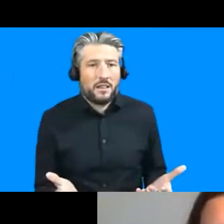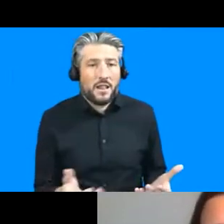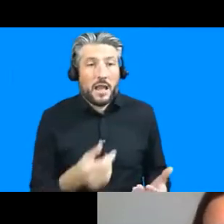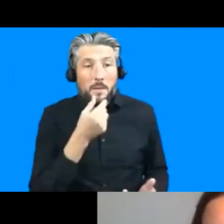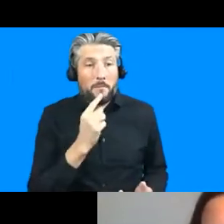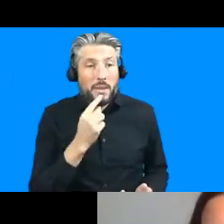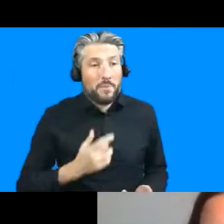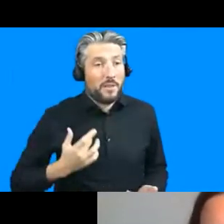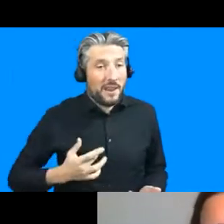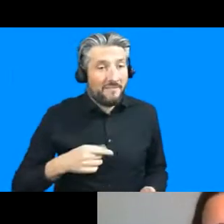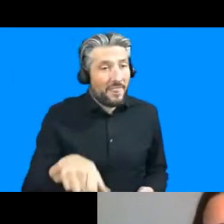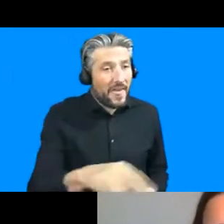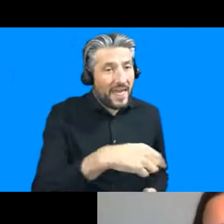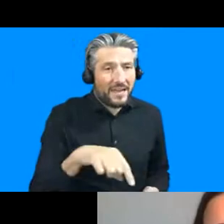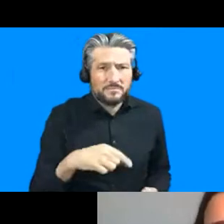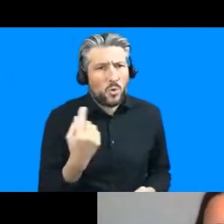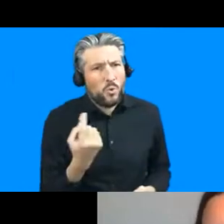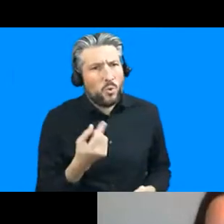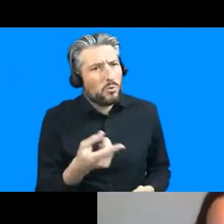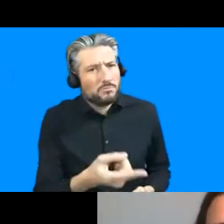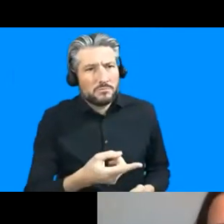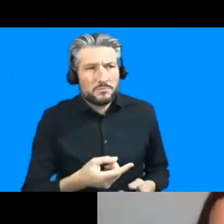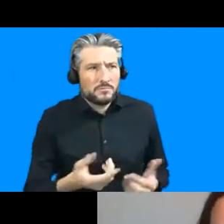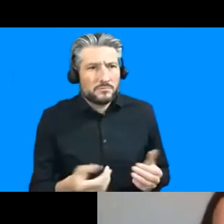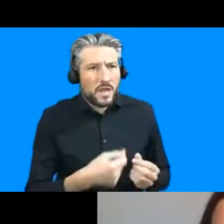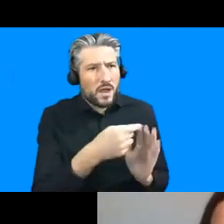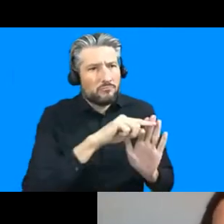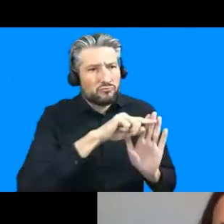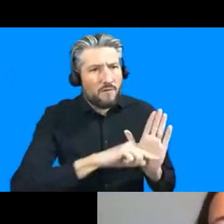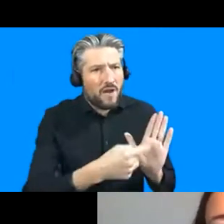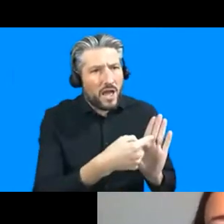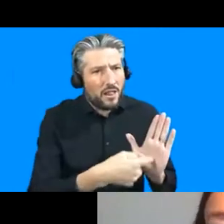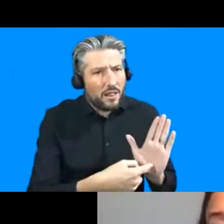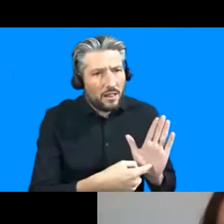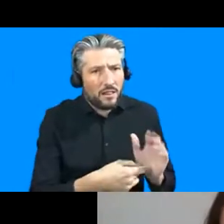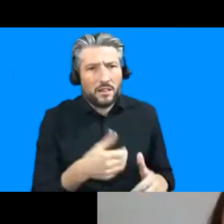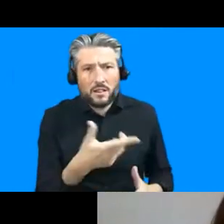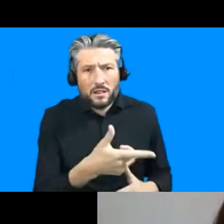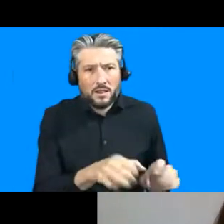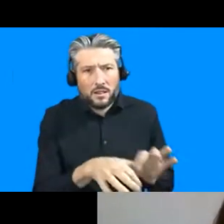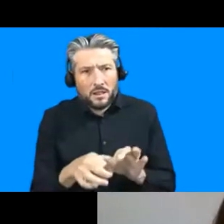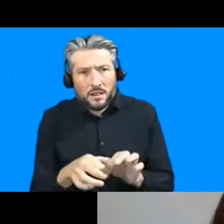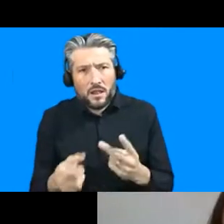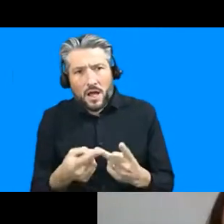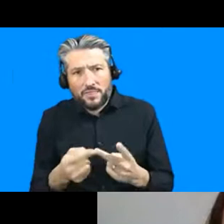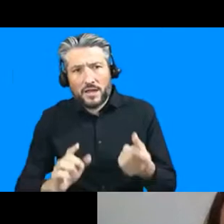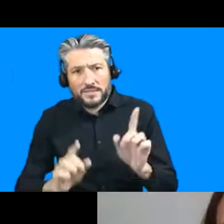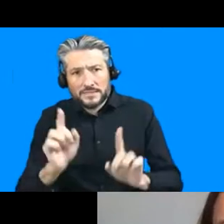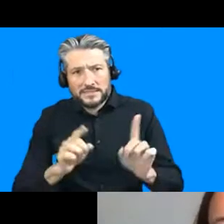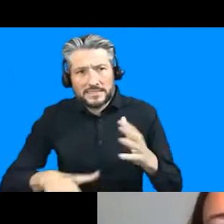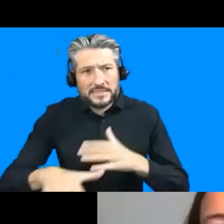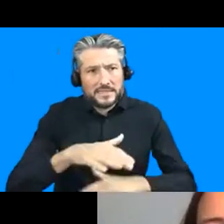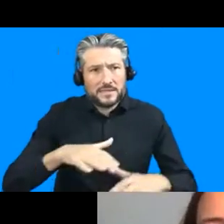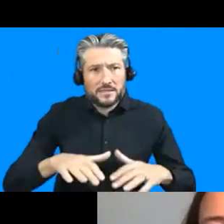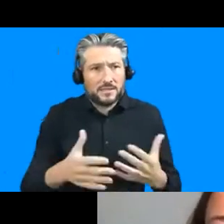places their livelihoods um or their relationships to the rest of the city um and you know the ecologies of risk that hopefully